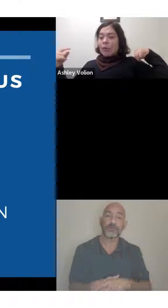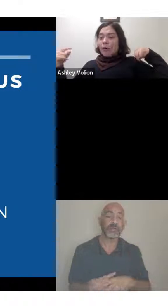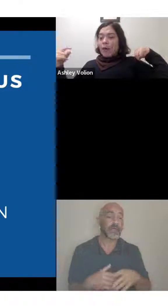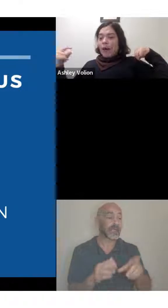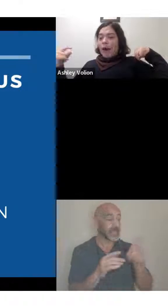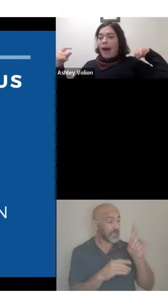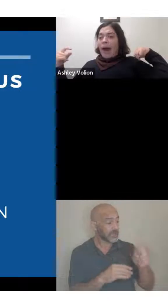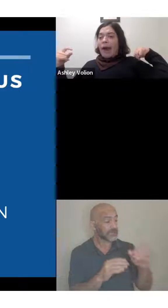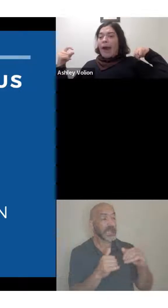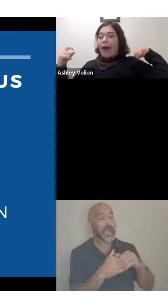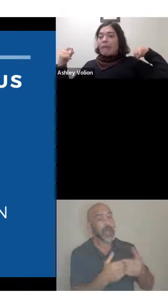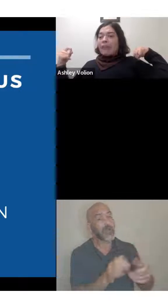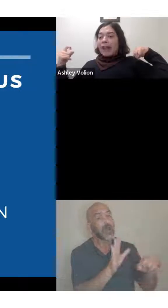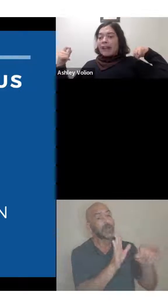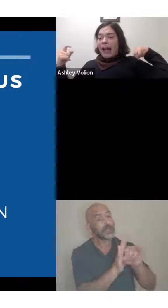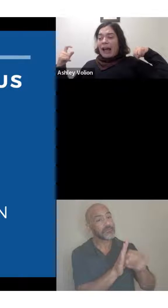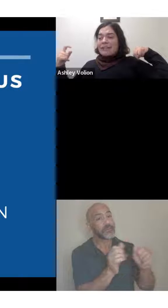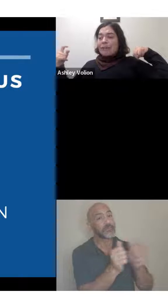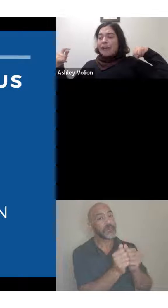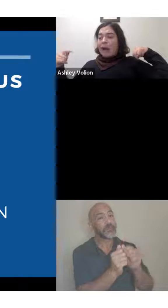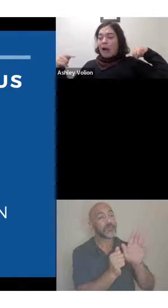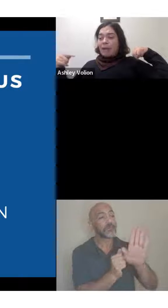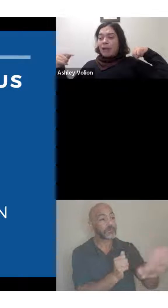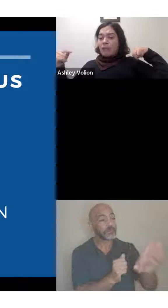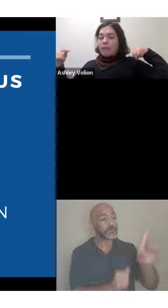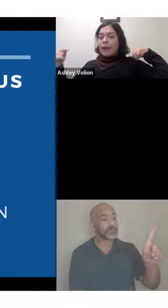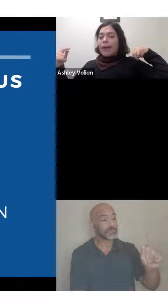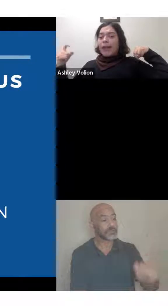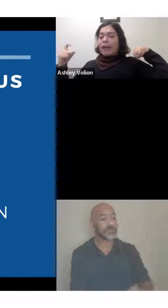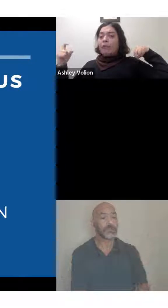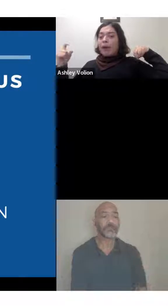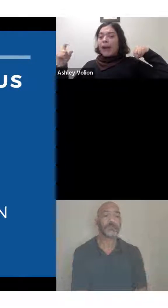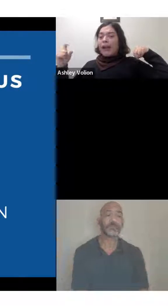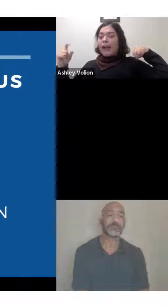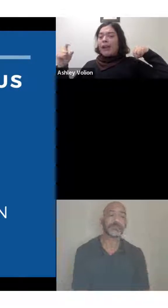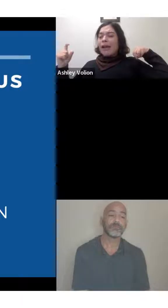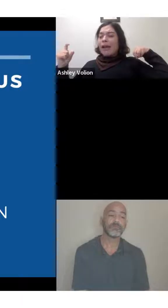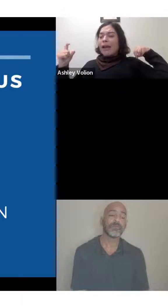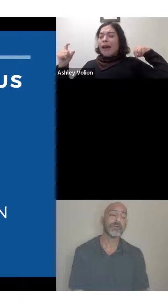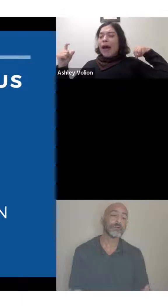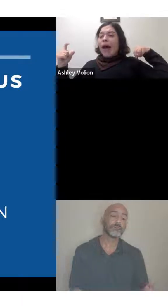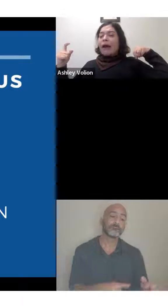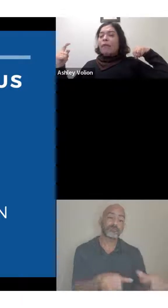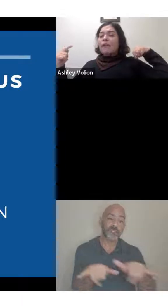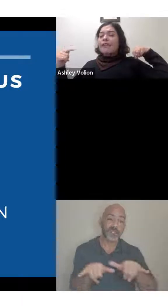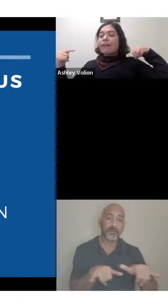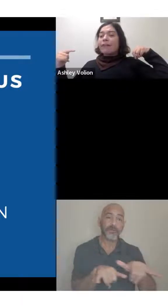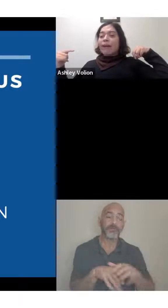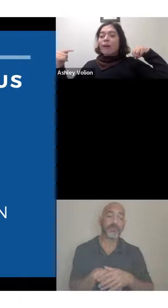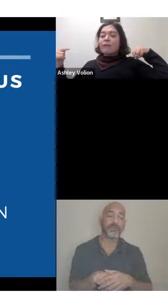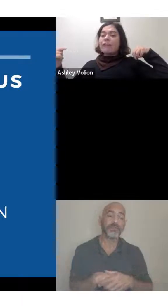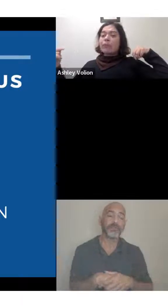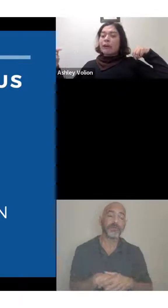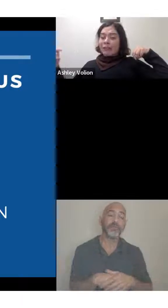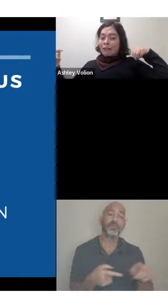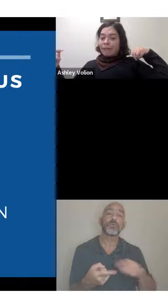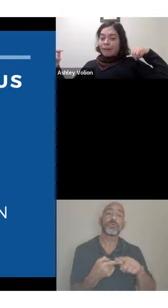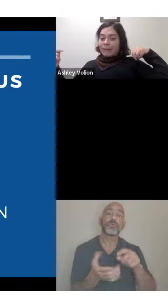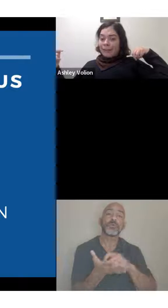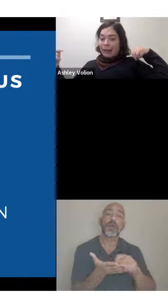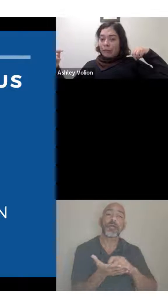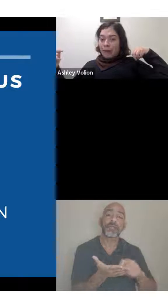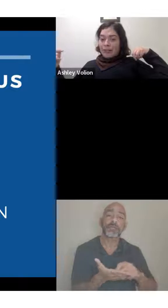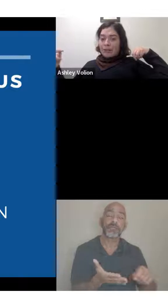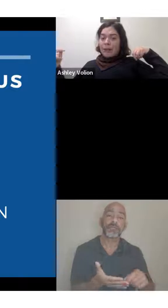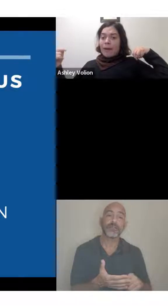So, I would like that to be common. But in writing, I would default to person